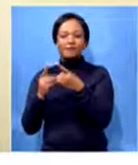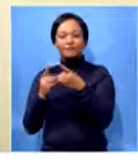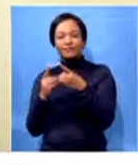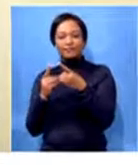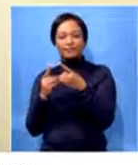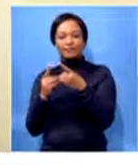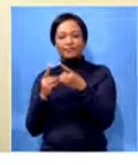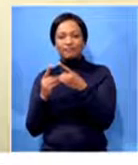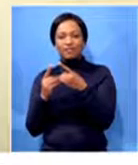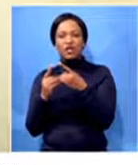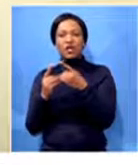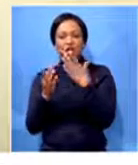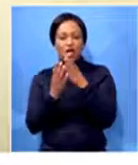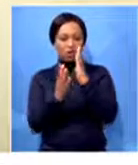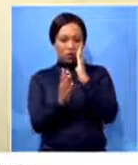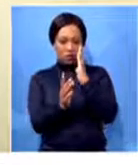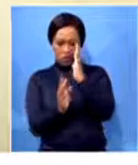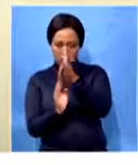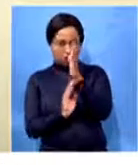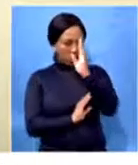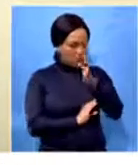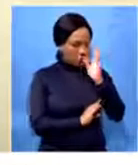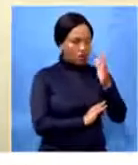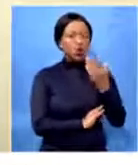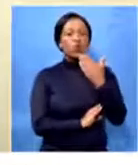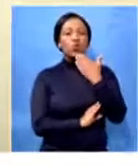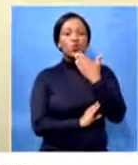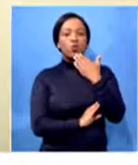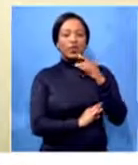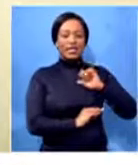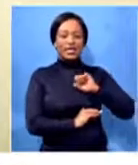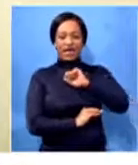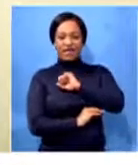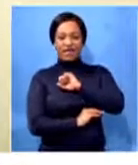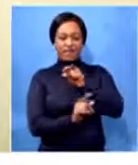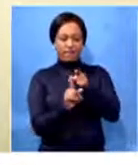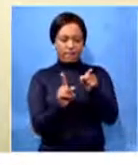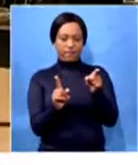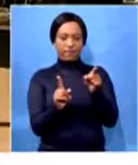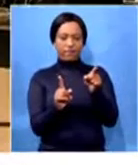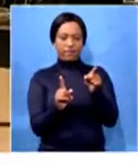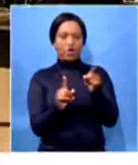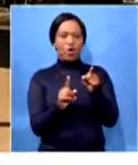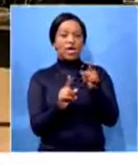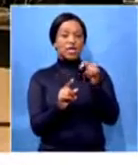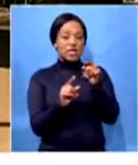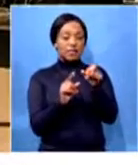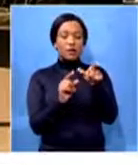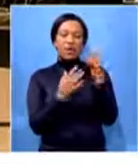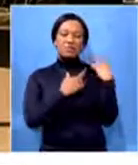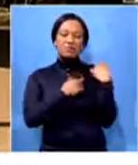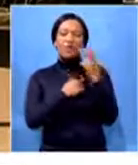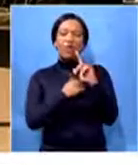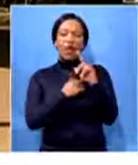control in terms of payment of these contact tracers. The department is